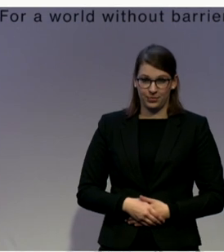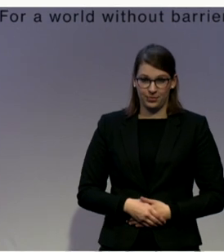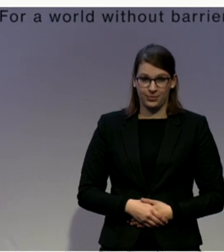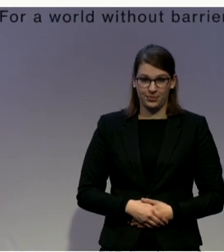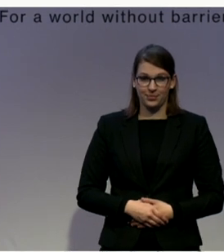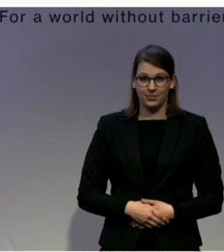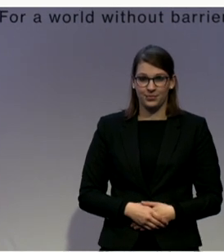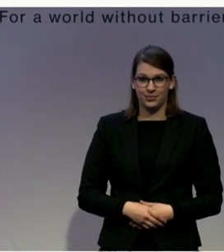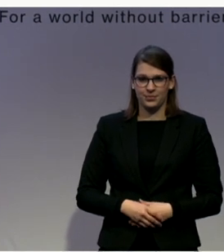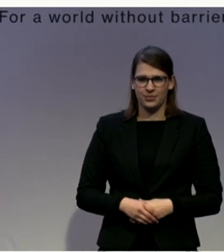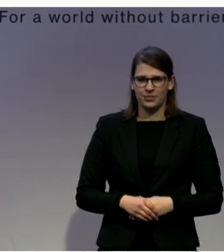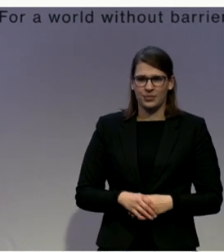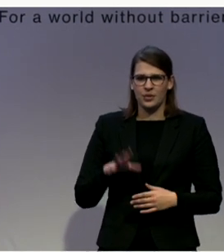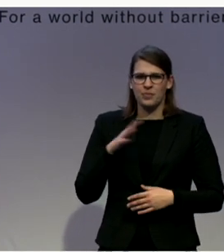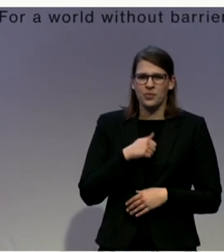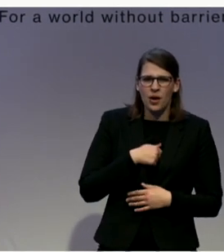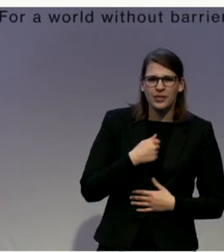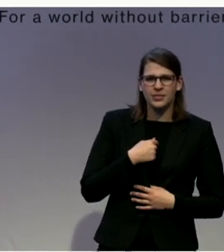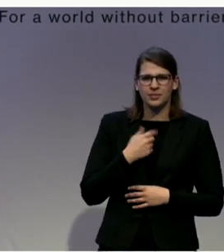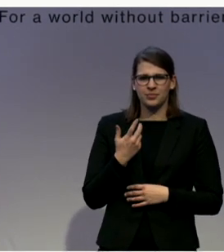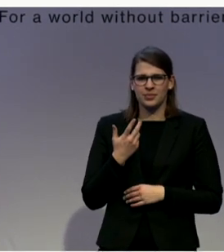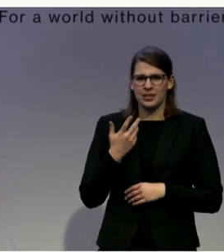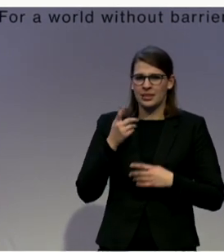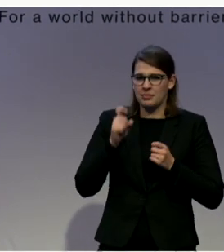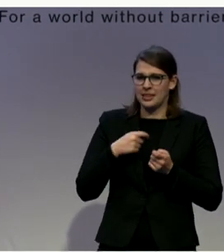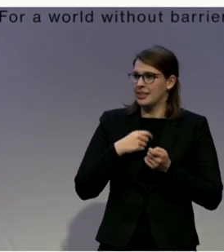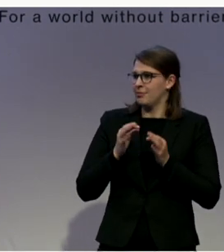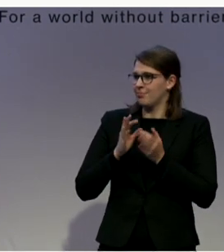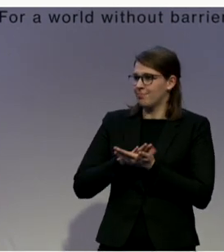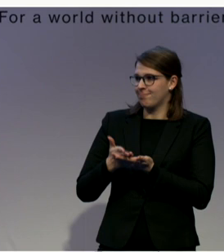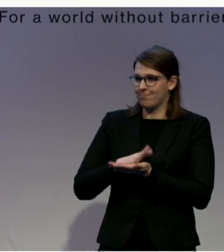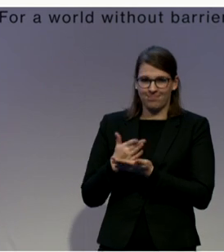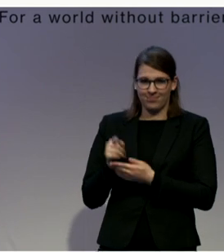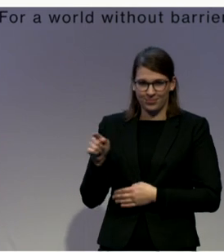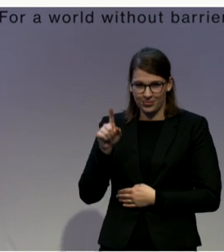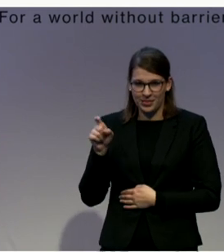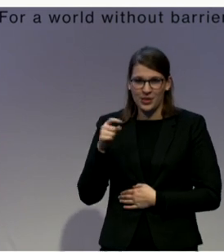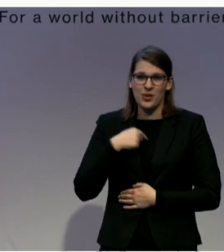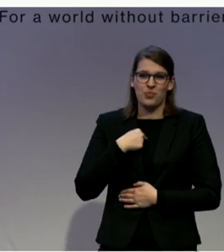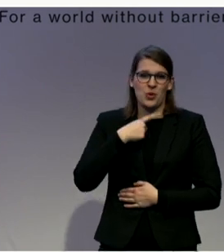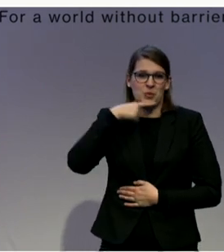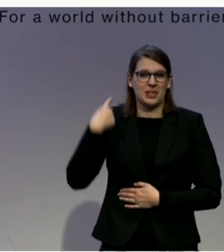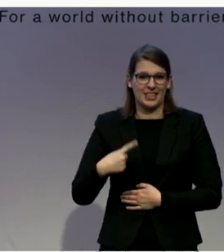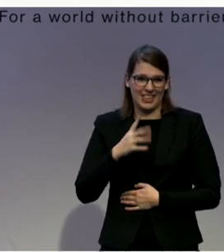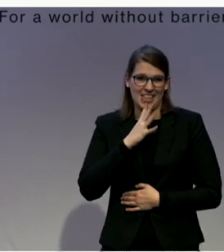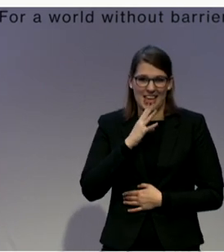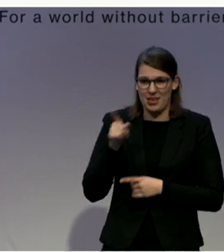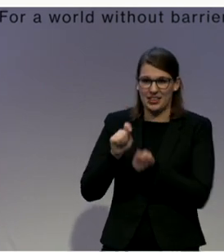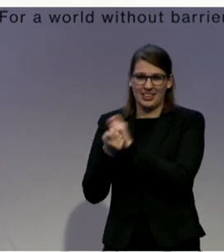Sorry, it will be a translation from me, because Miss Tsitova speaks only Russian. We are from Belarus.